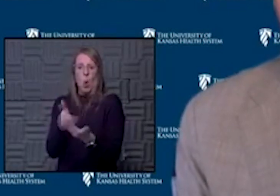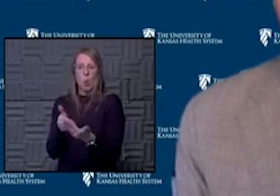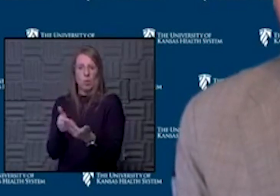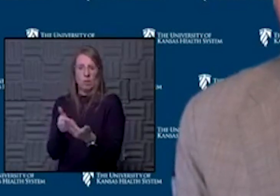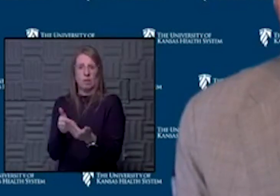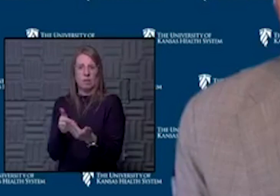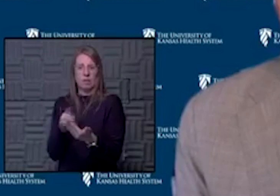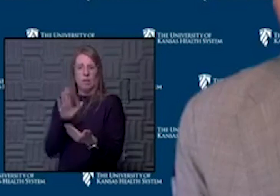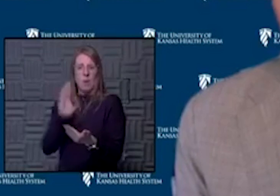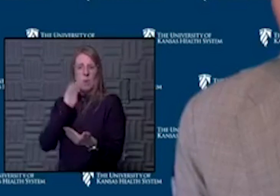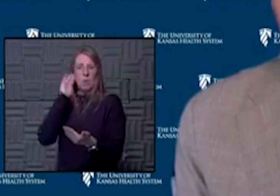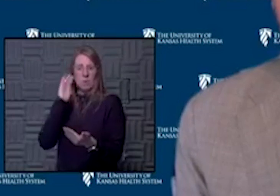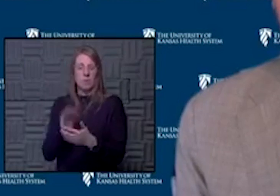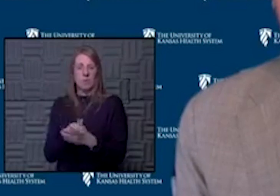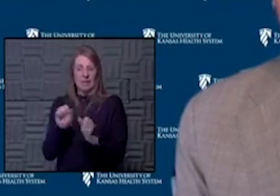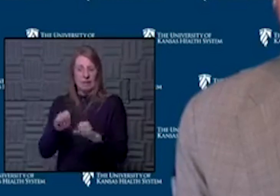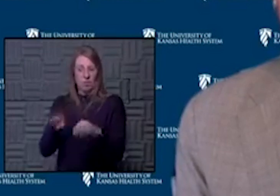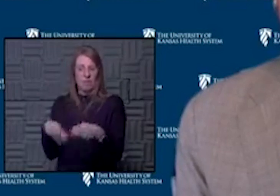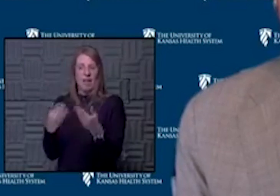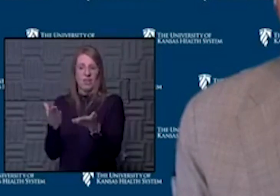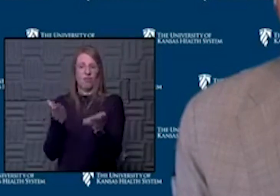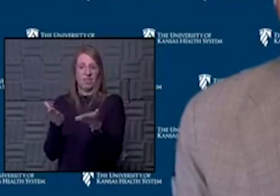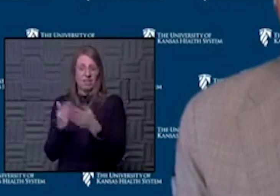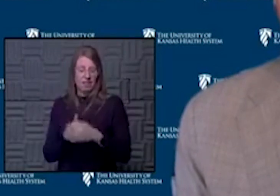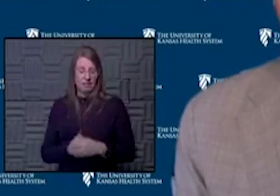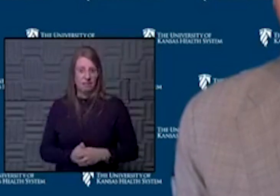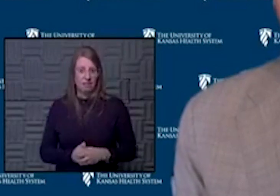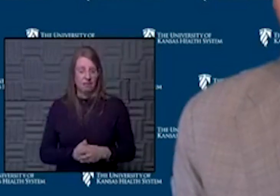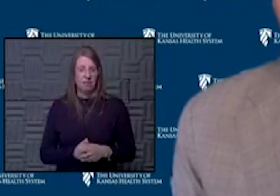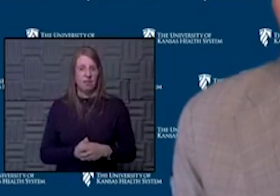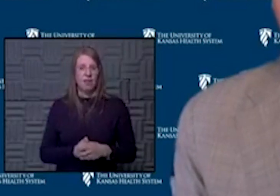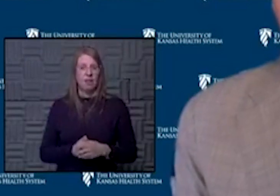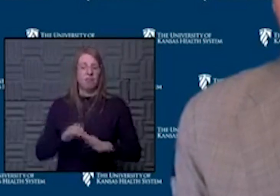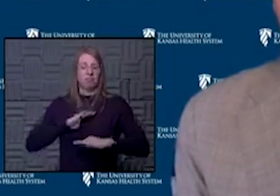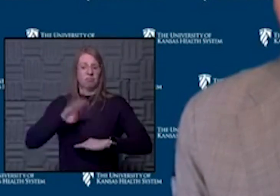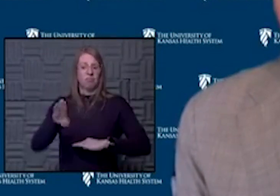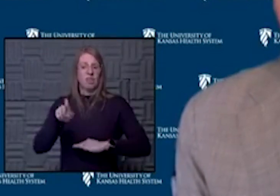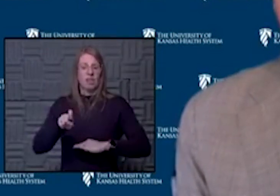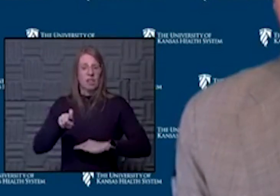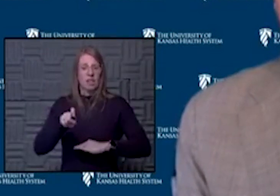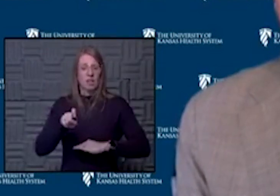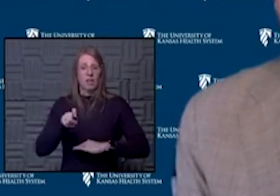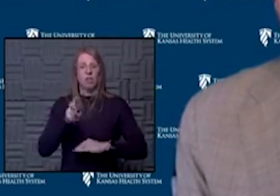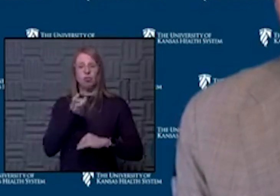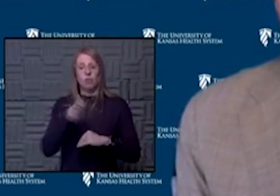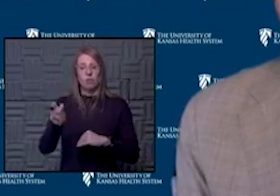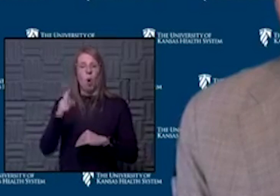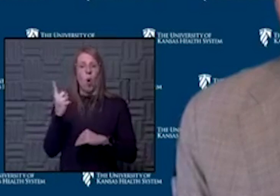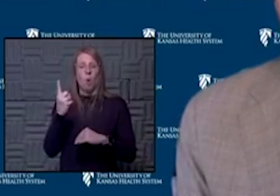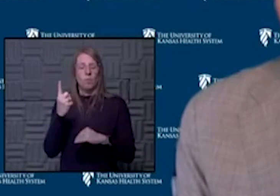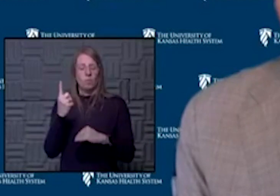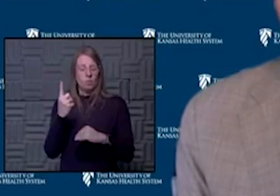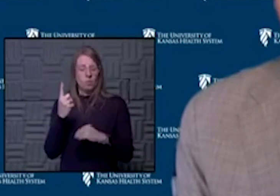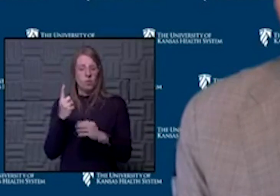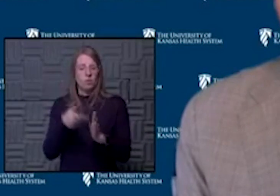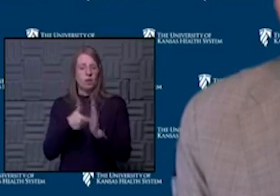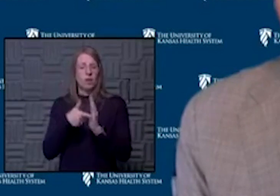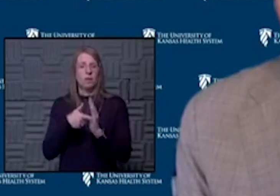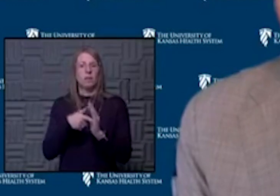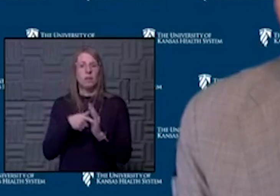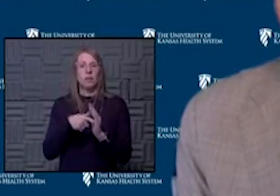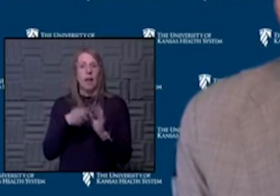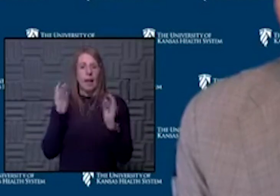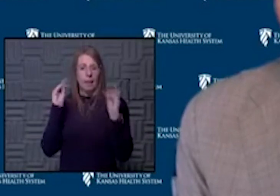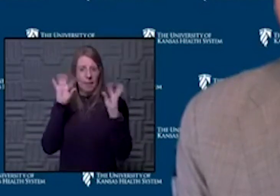can provide services and meet their needs. And that transport almost always requires an ambulance. And our EMS